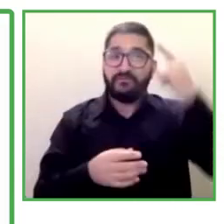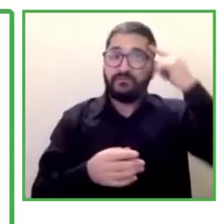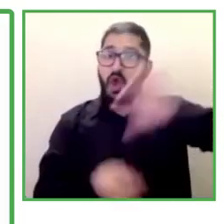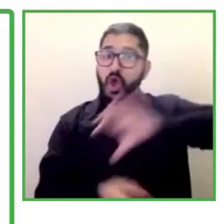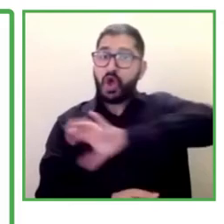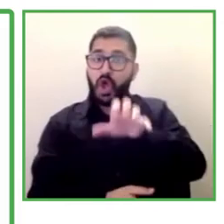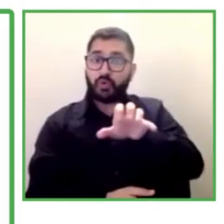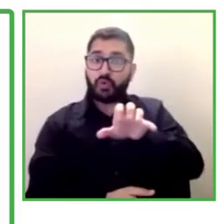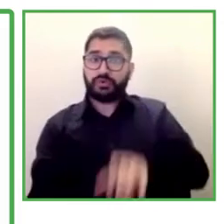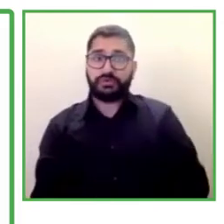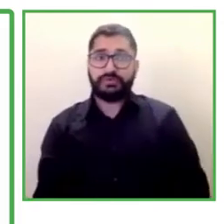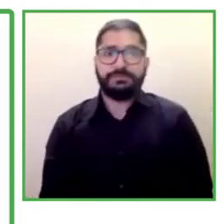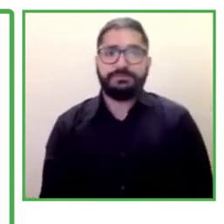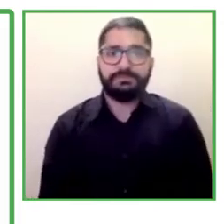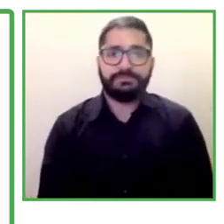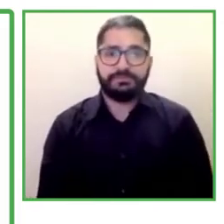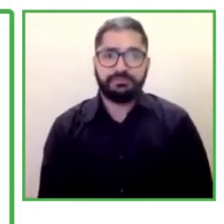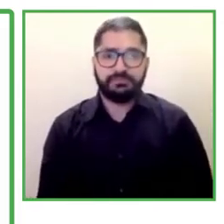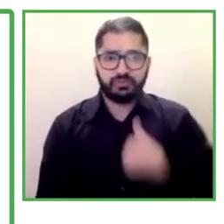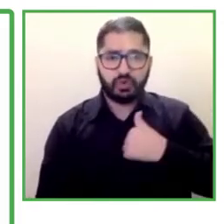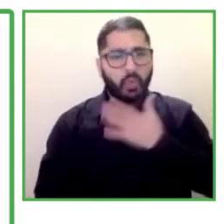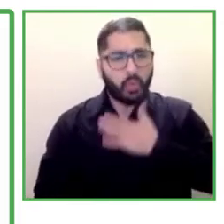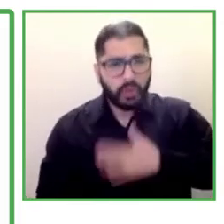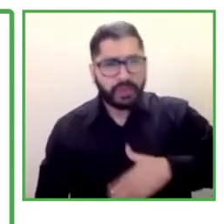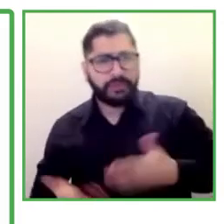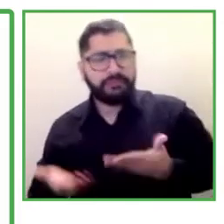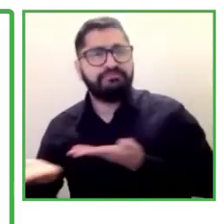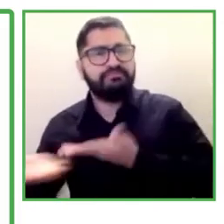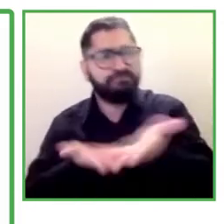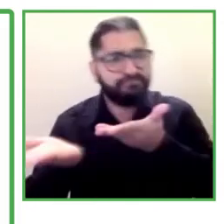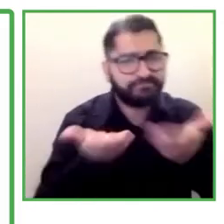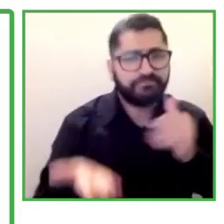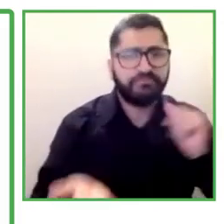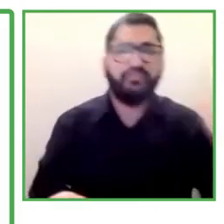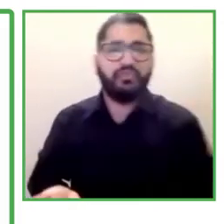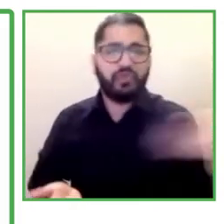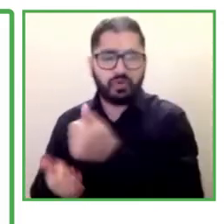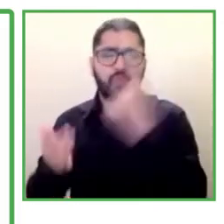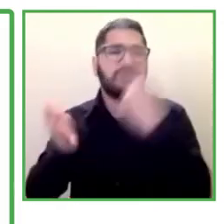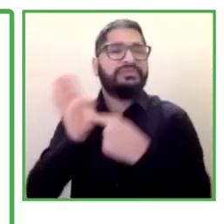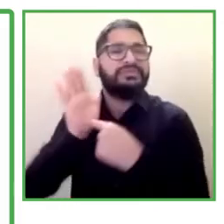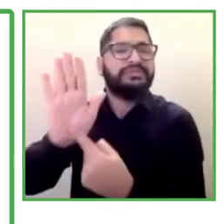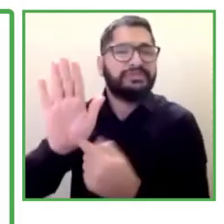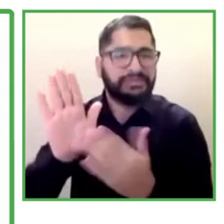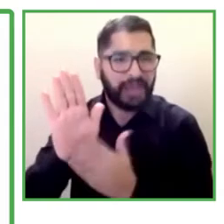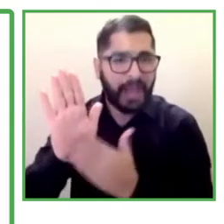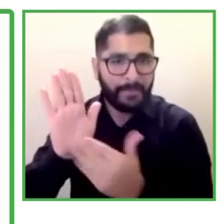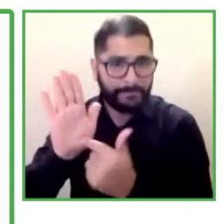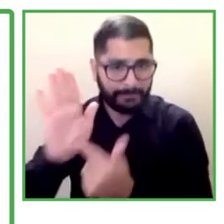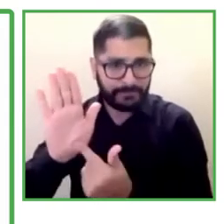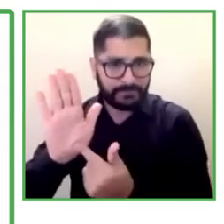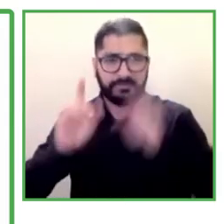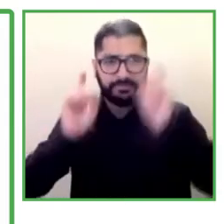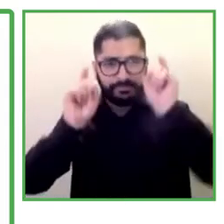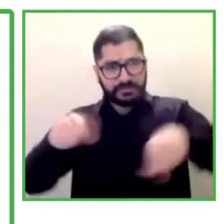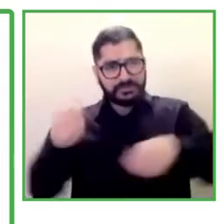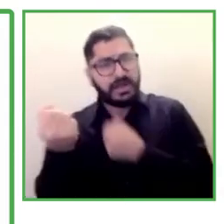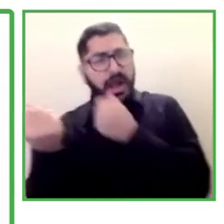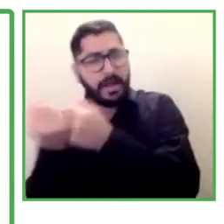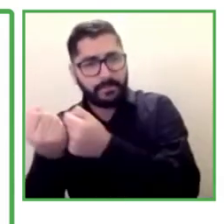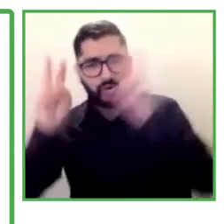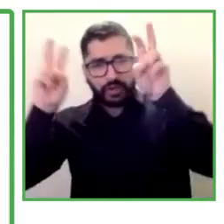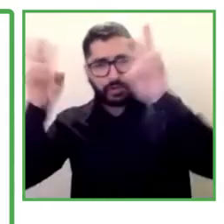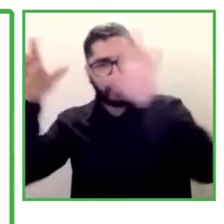And I wanted to share with you some examples that we're supporting and that we have supported in this aspect because